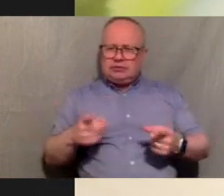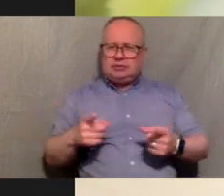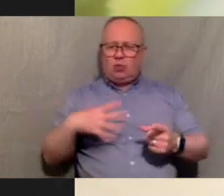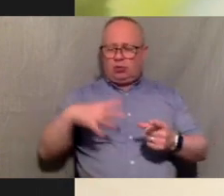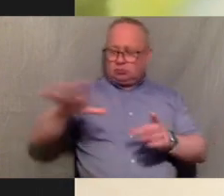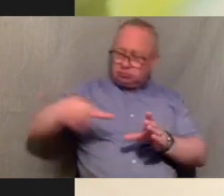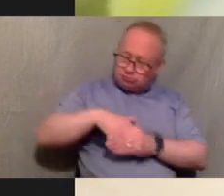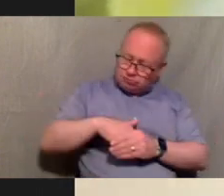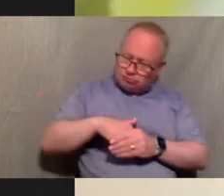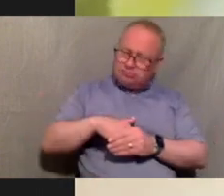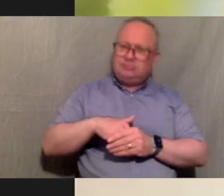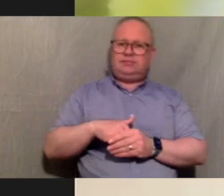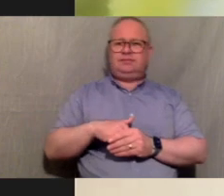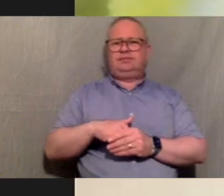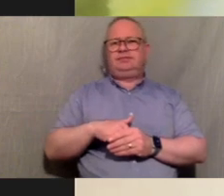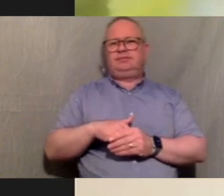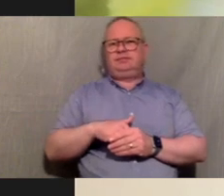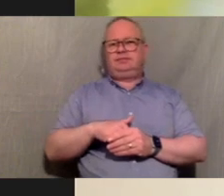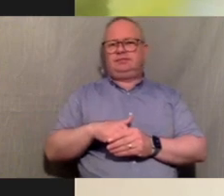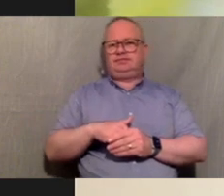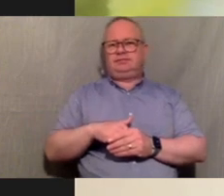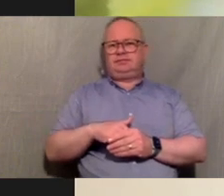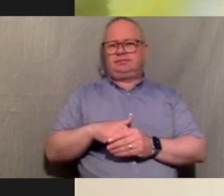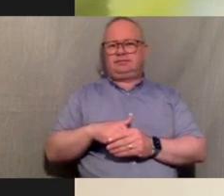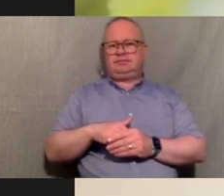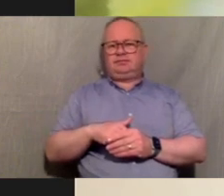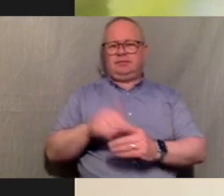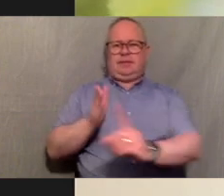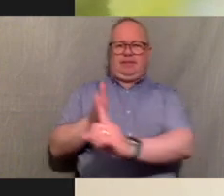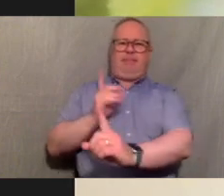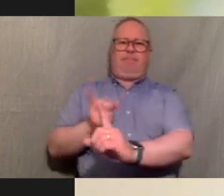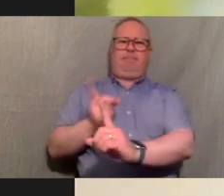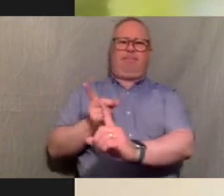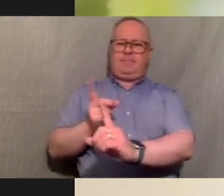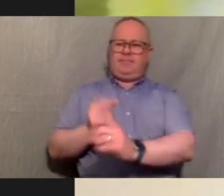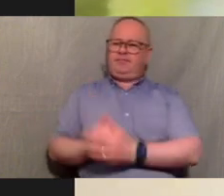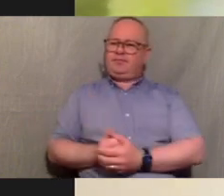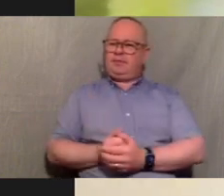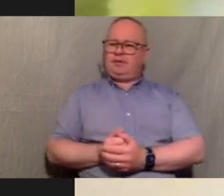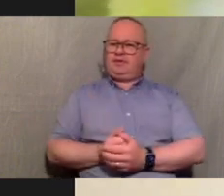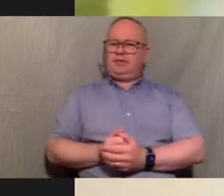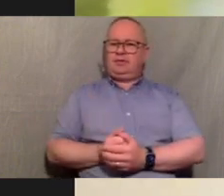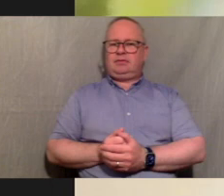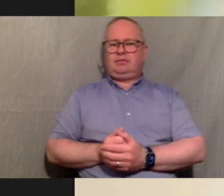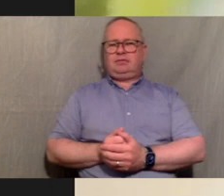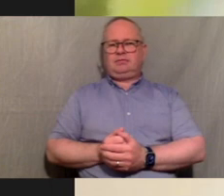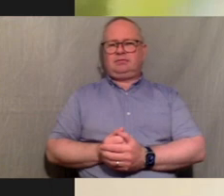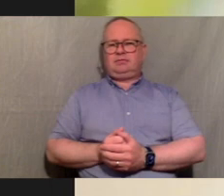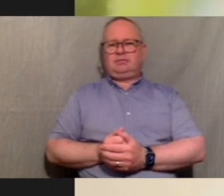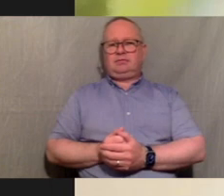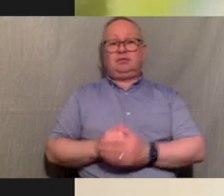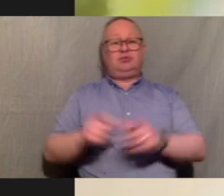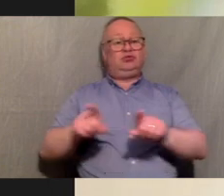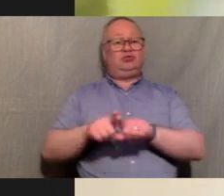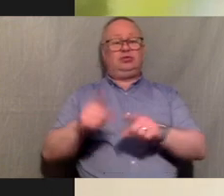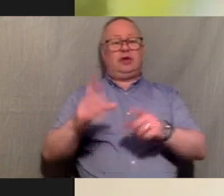into being like noticed and stuff like that and we'd also suggested a block party like for the